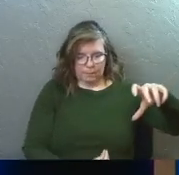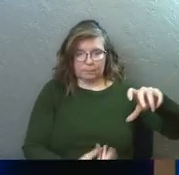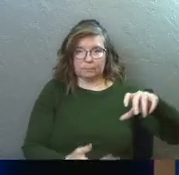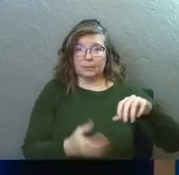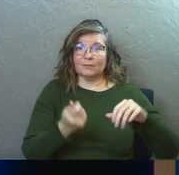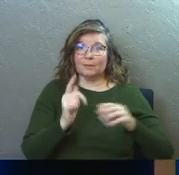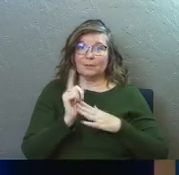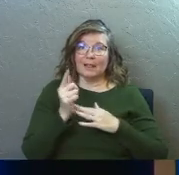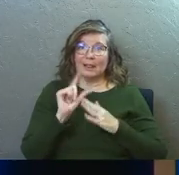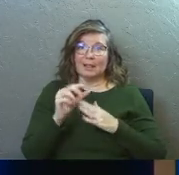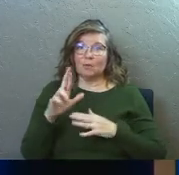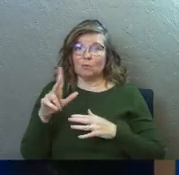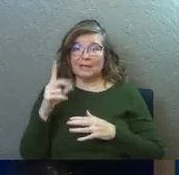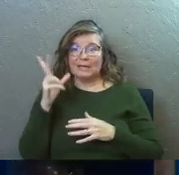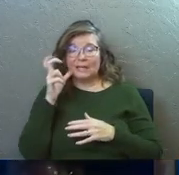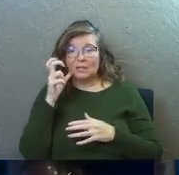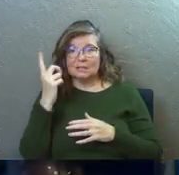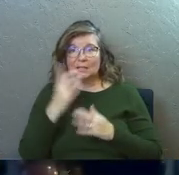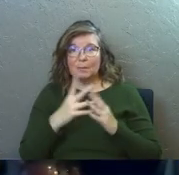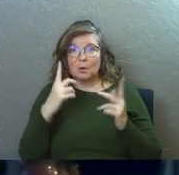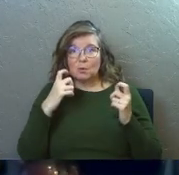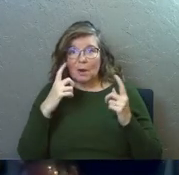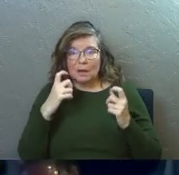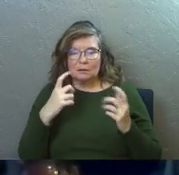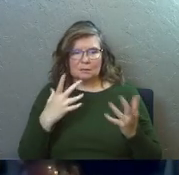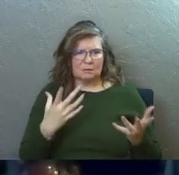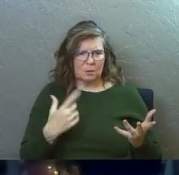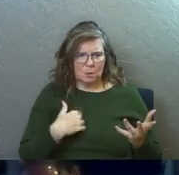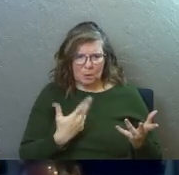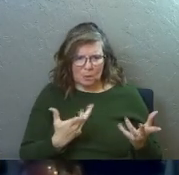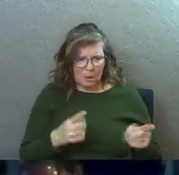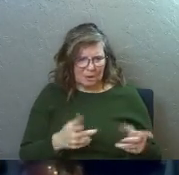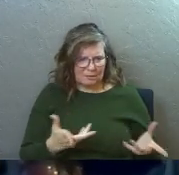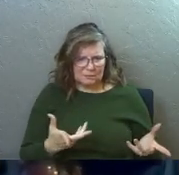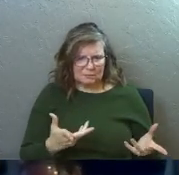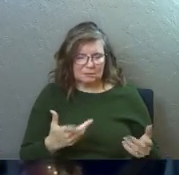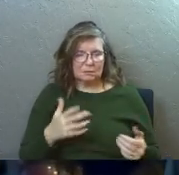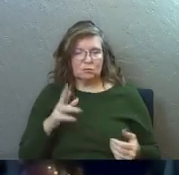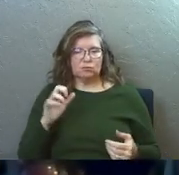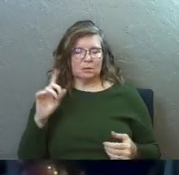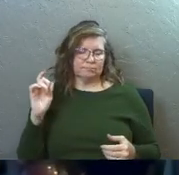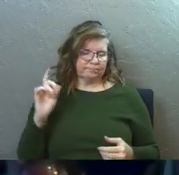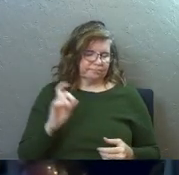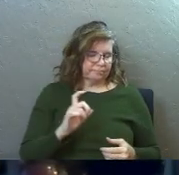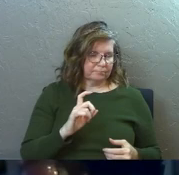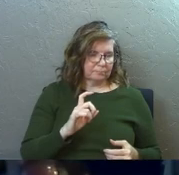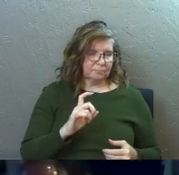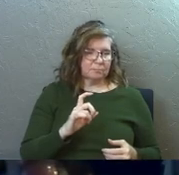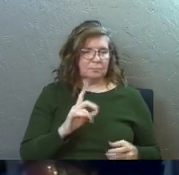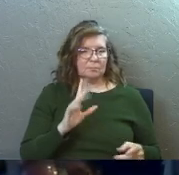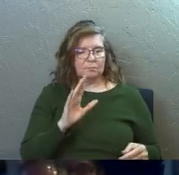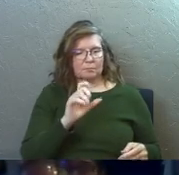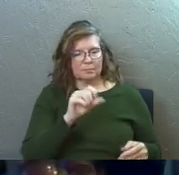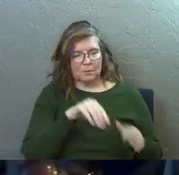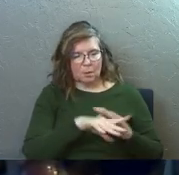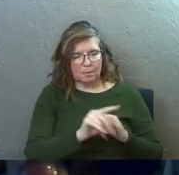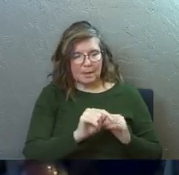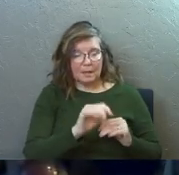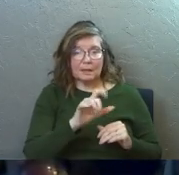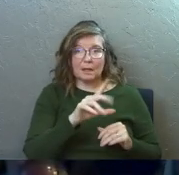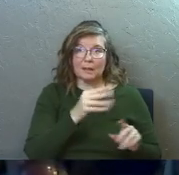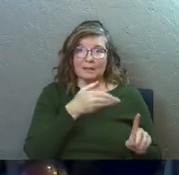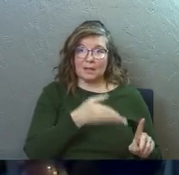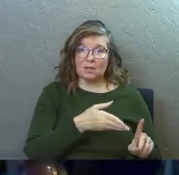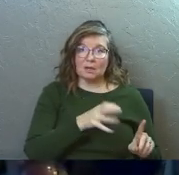door in the bathroom. Well, a few minutes later, Reed hears somebody crying and he's like, what is going on? So he walks and he realizes it's coming from the bathroom. He goes in the bathroom and